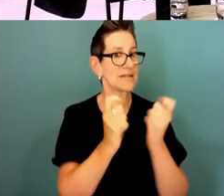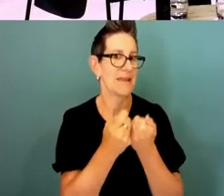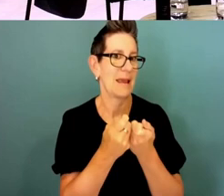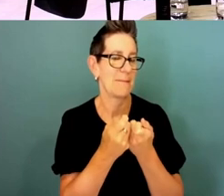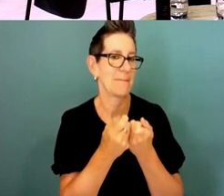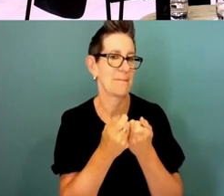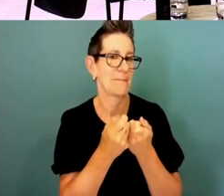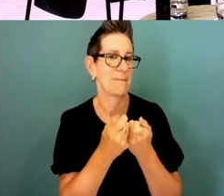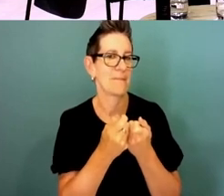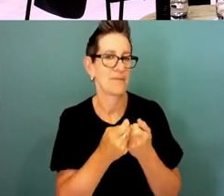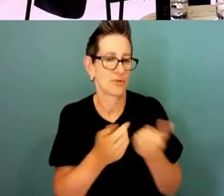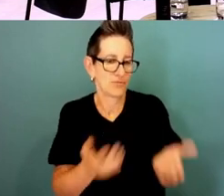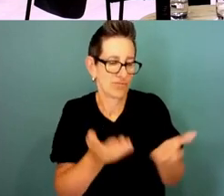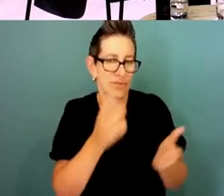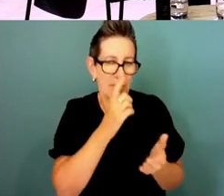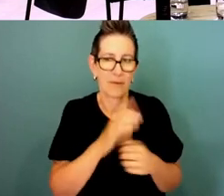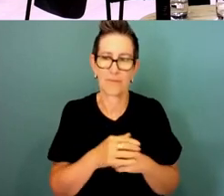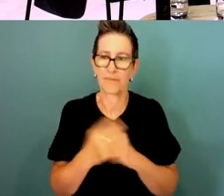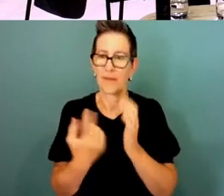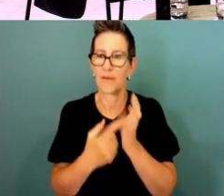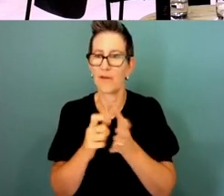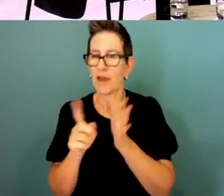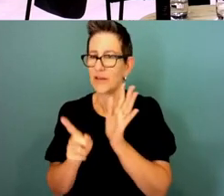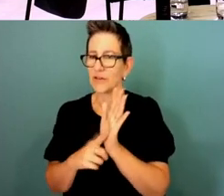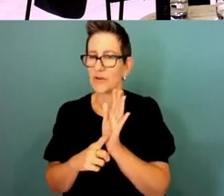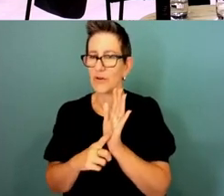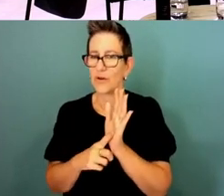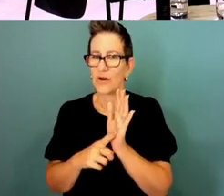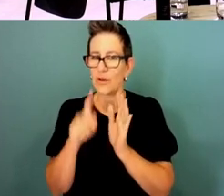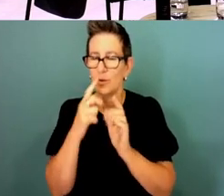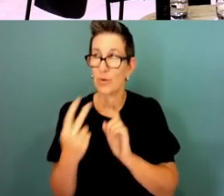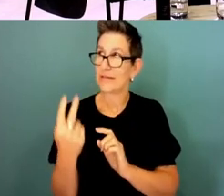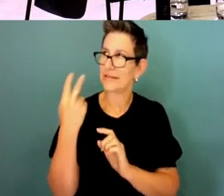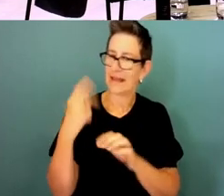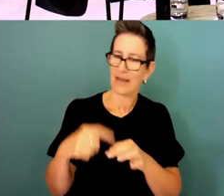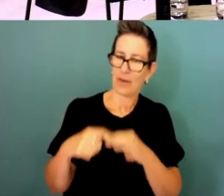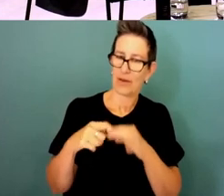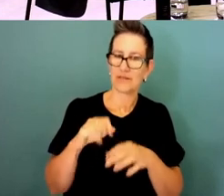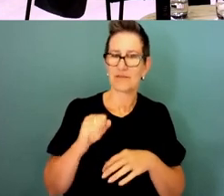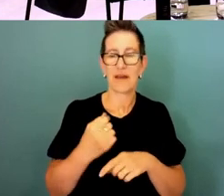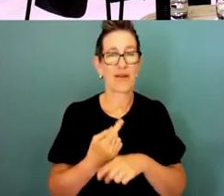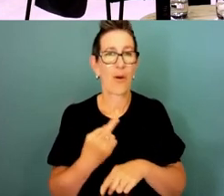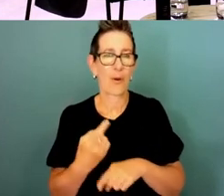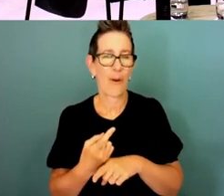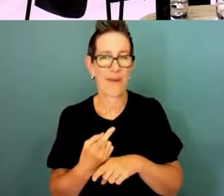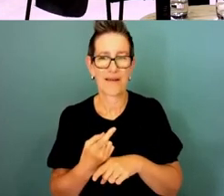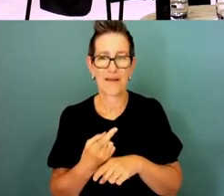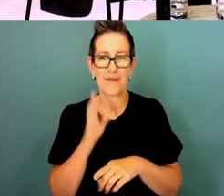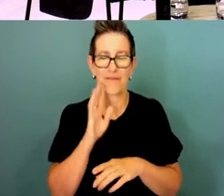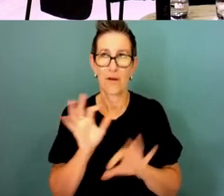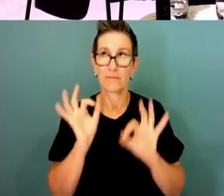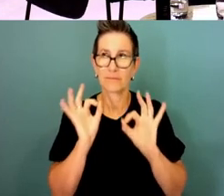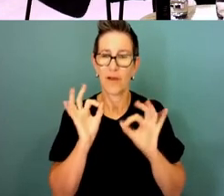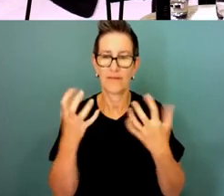Peter and maybe Rachel you didn't have the opportunity to look at the question behind but your comment is very relevant